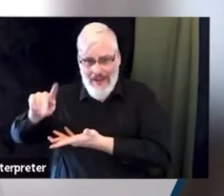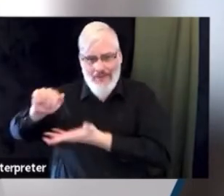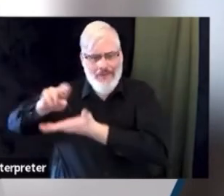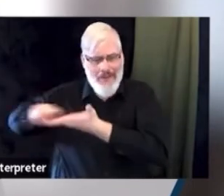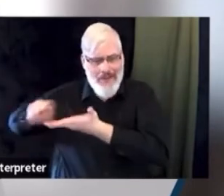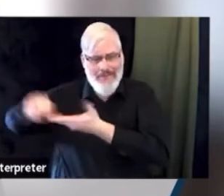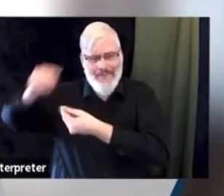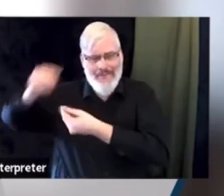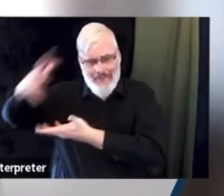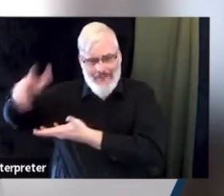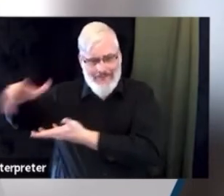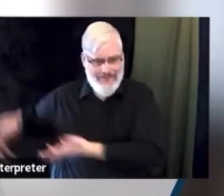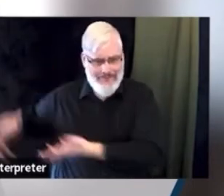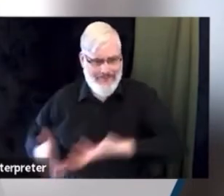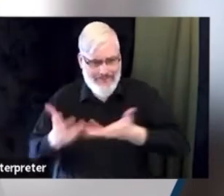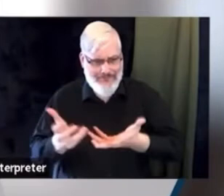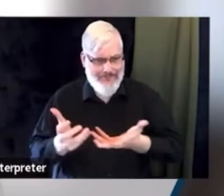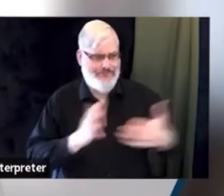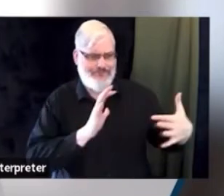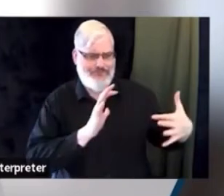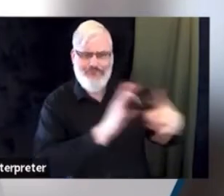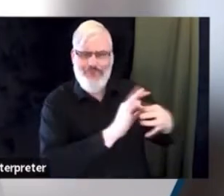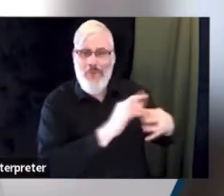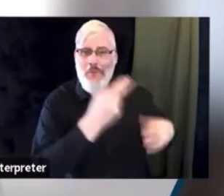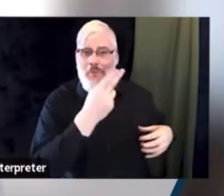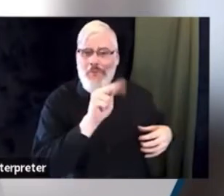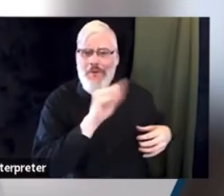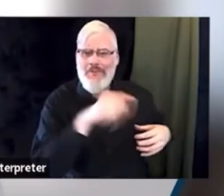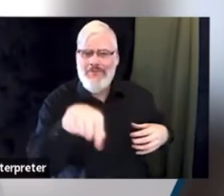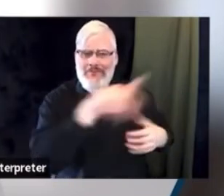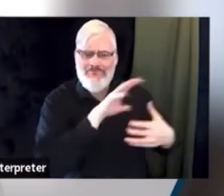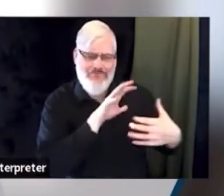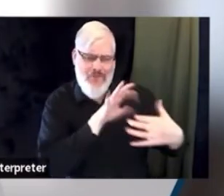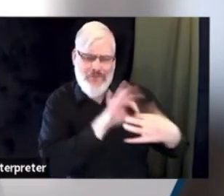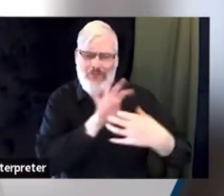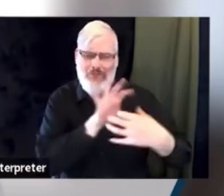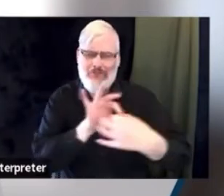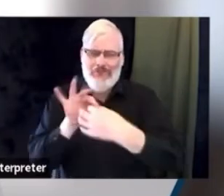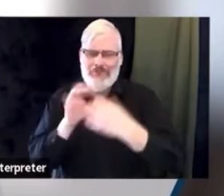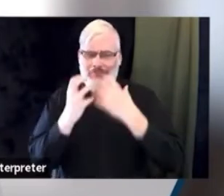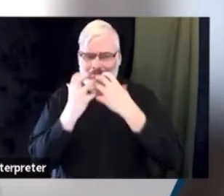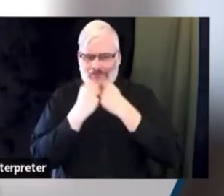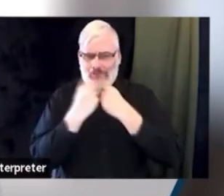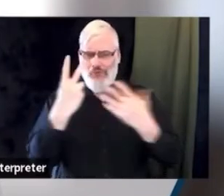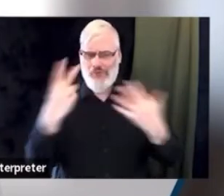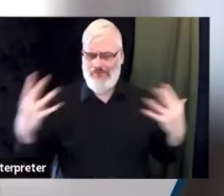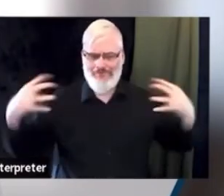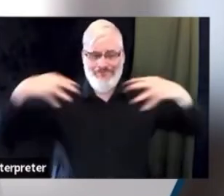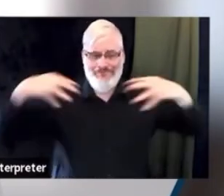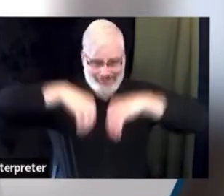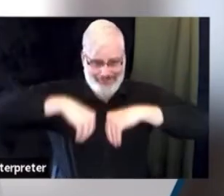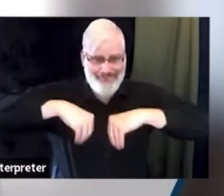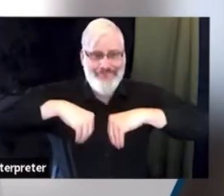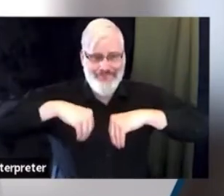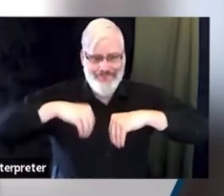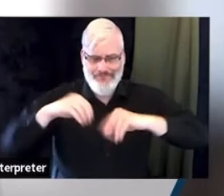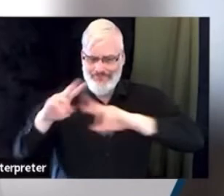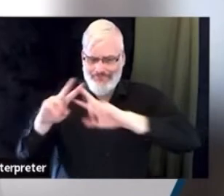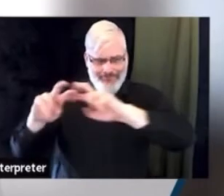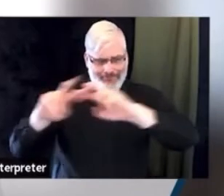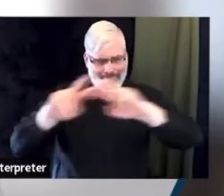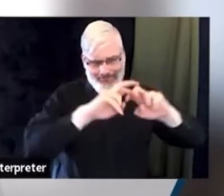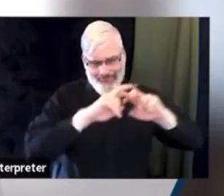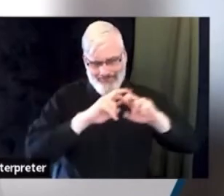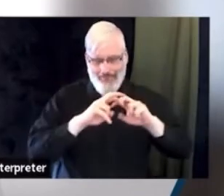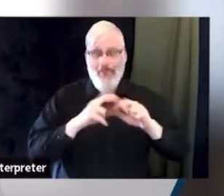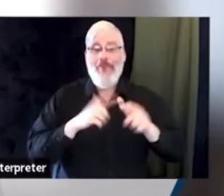should embrace it. I think it's time for us to try lots of new ideas, ideas that are brought to us by the community and ideas that